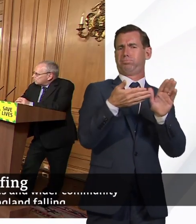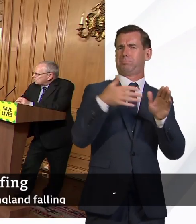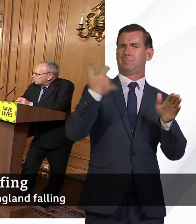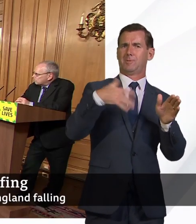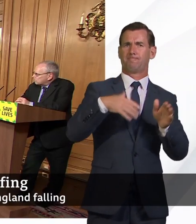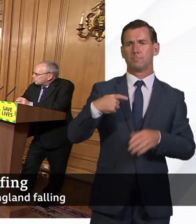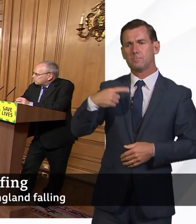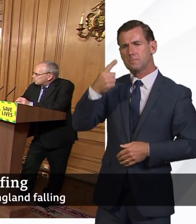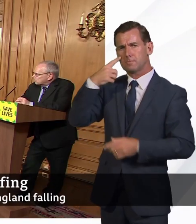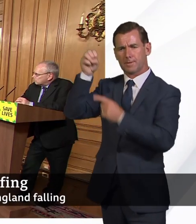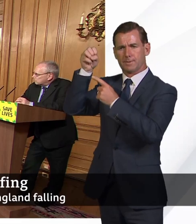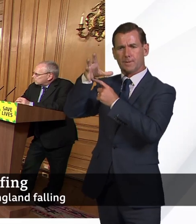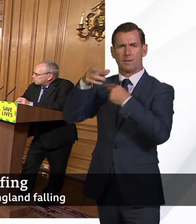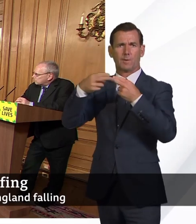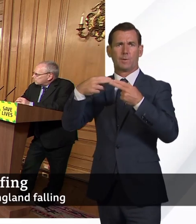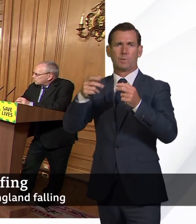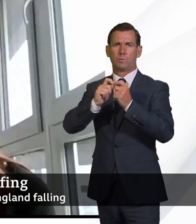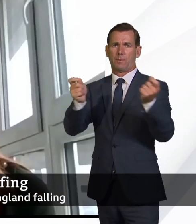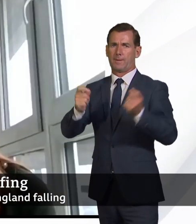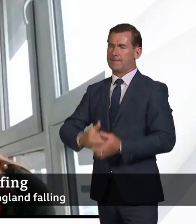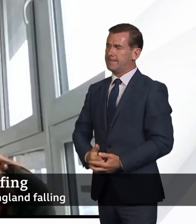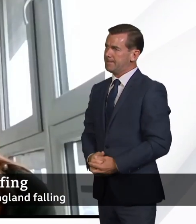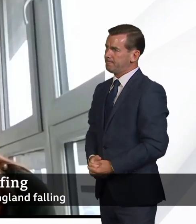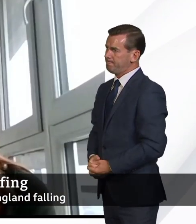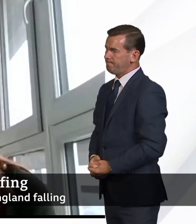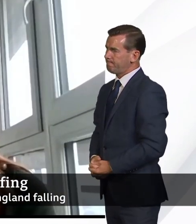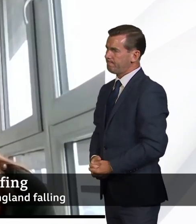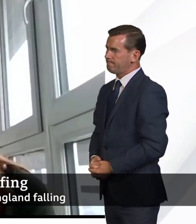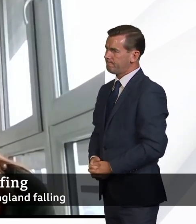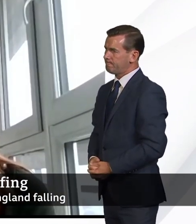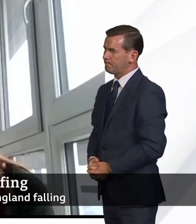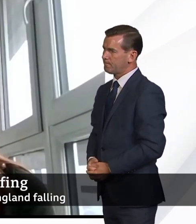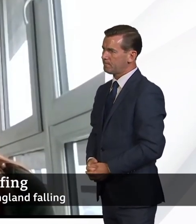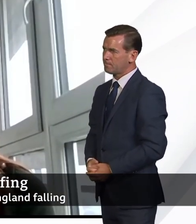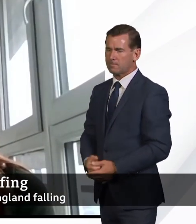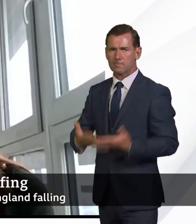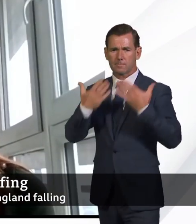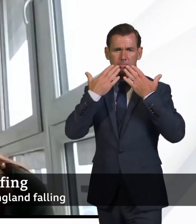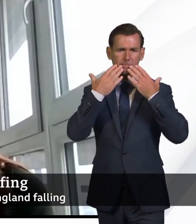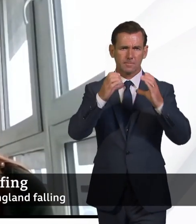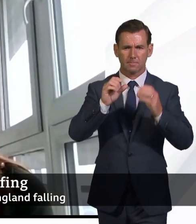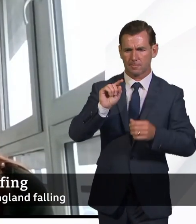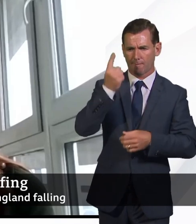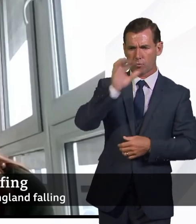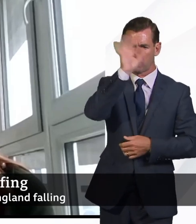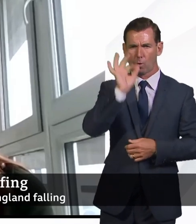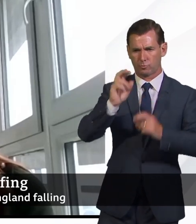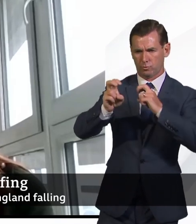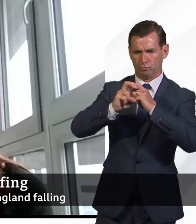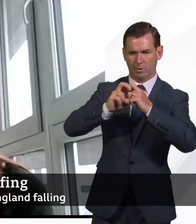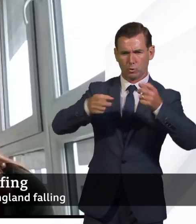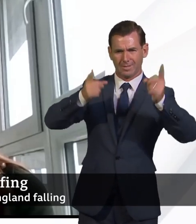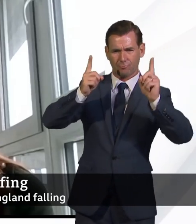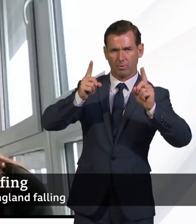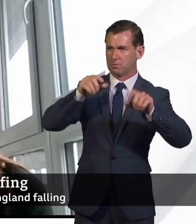at The Sun? Thanks very much. My first question is to you, Transport Secretary. Several airlines have said that the government hasn't spoken